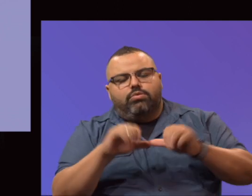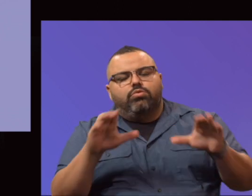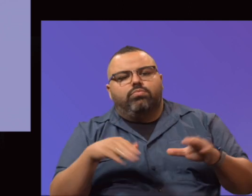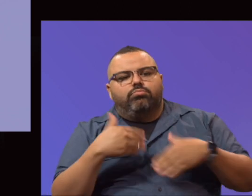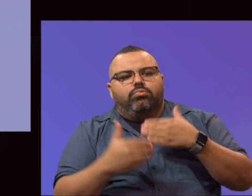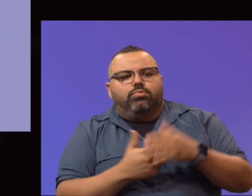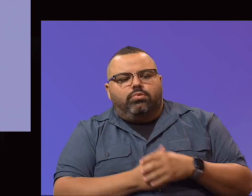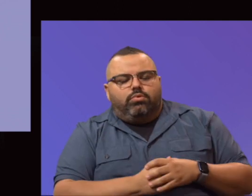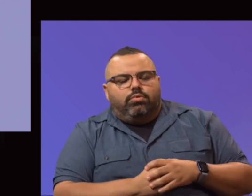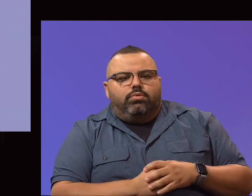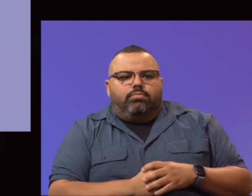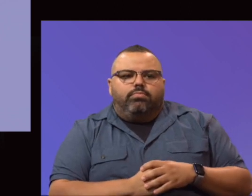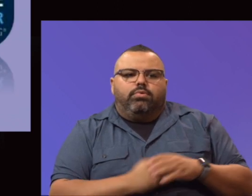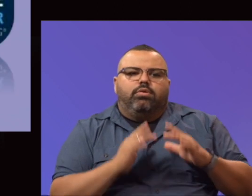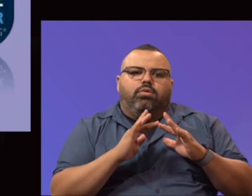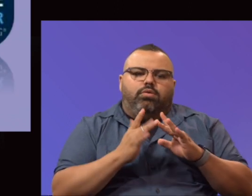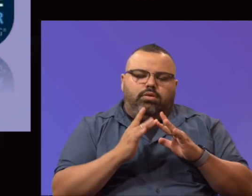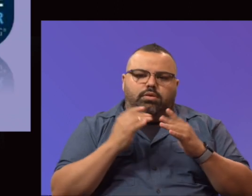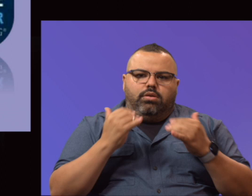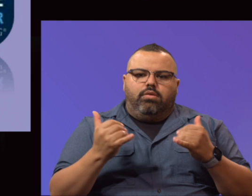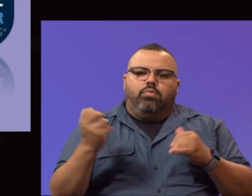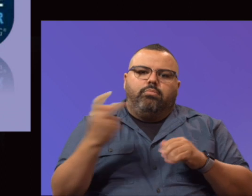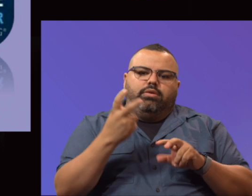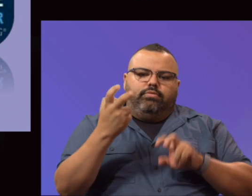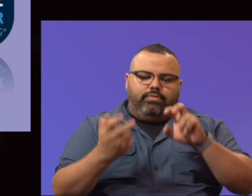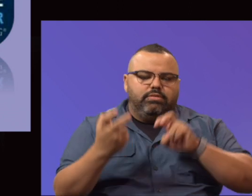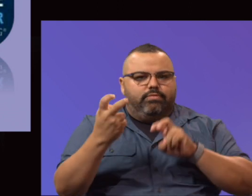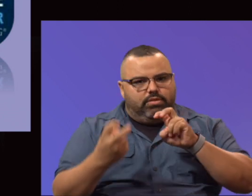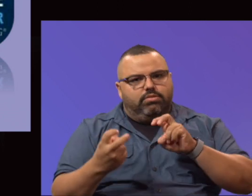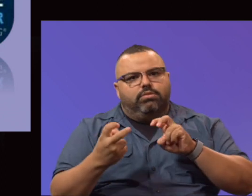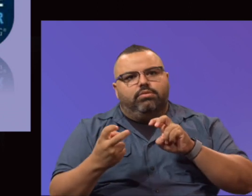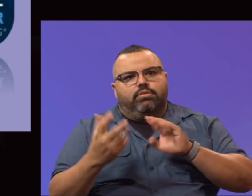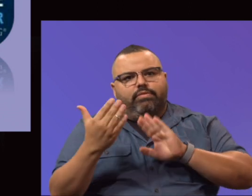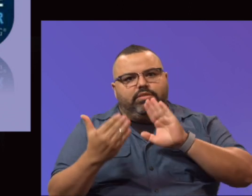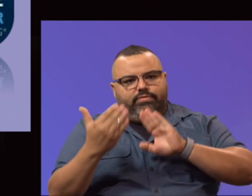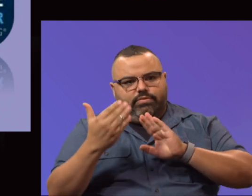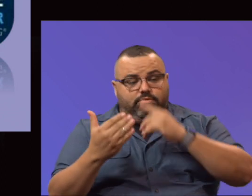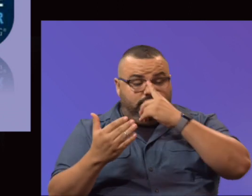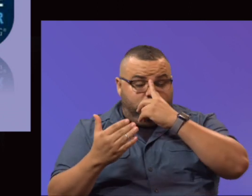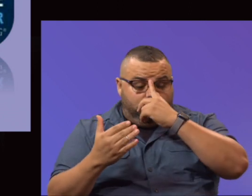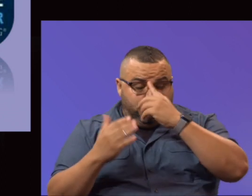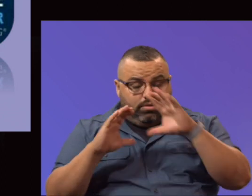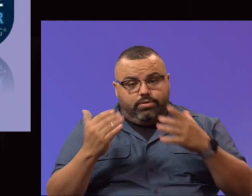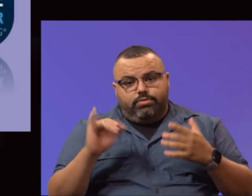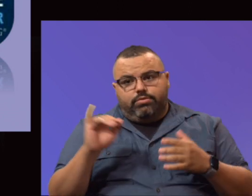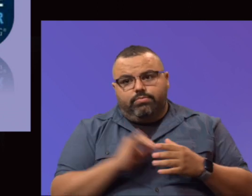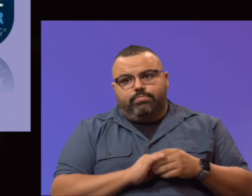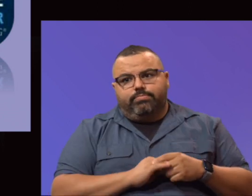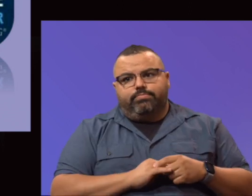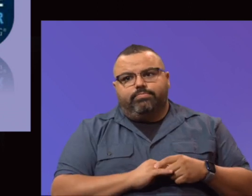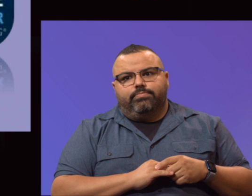online. And now that we're back to face-to-face classes as well. The program